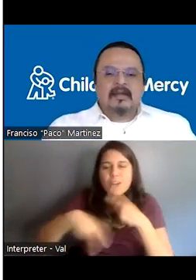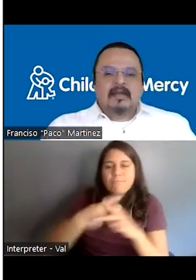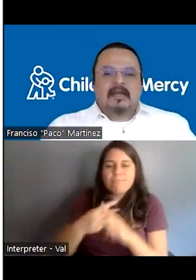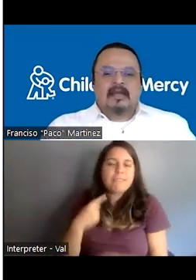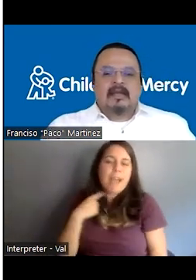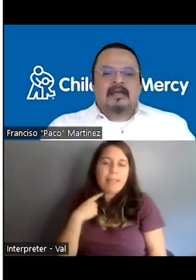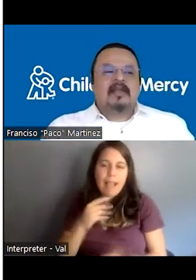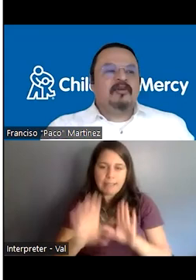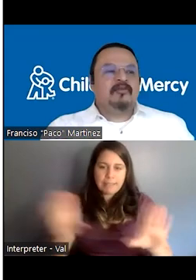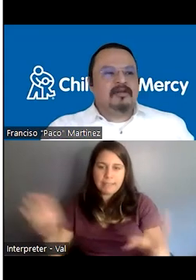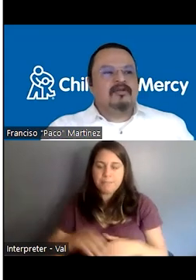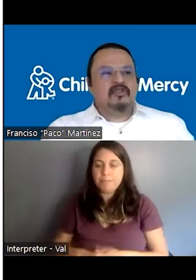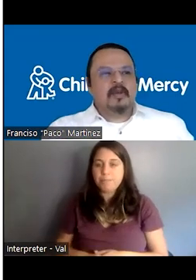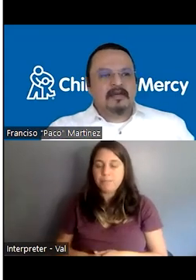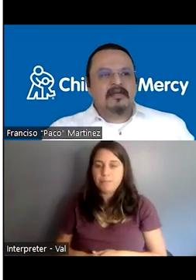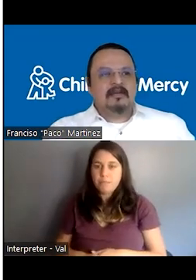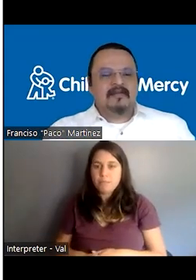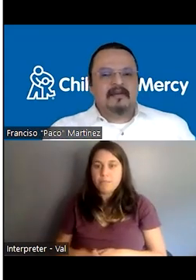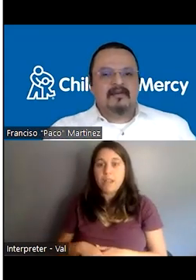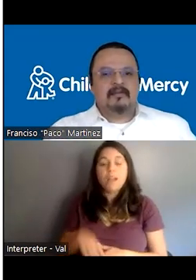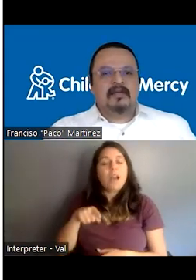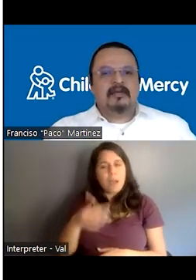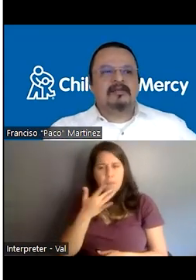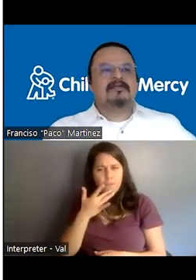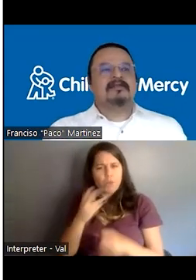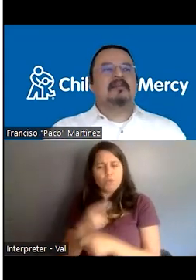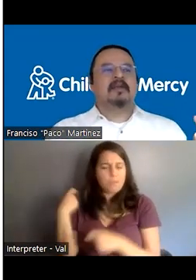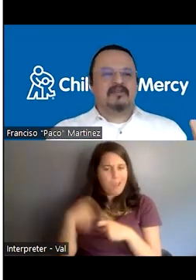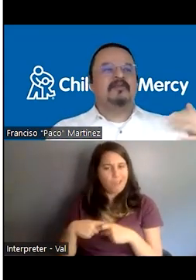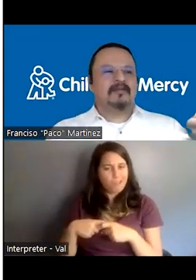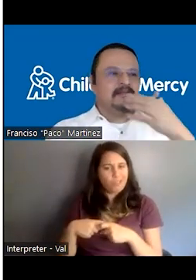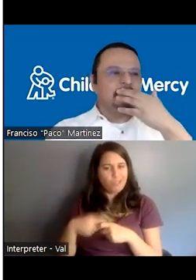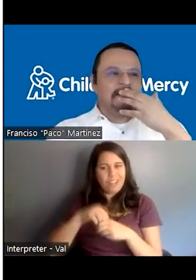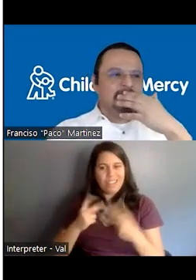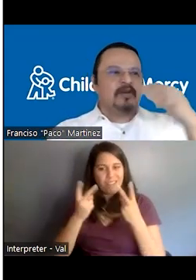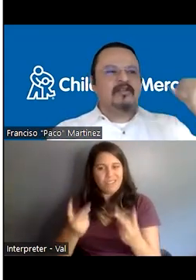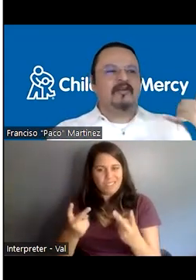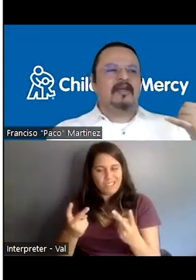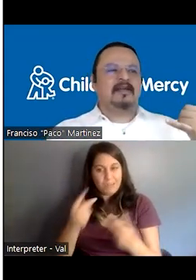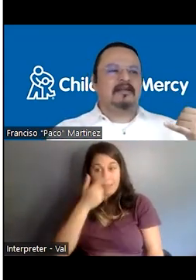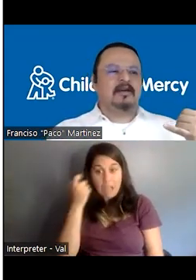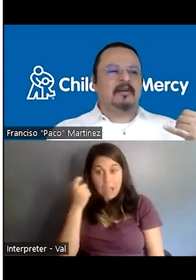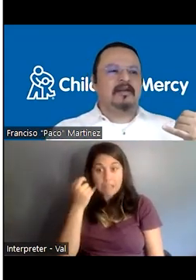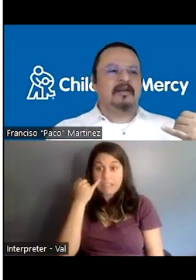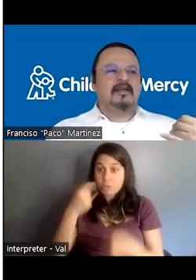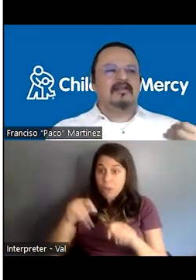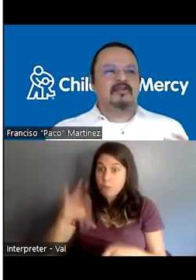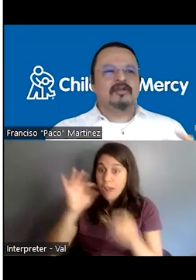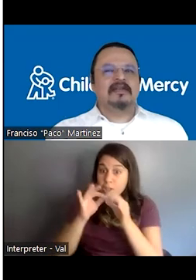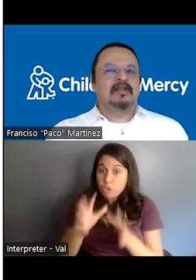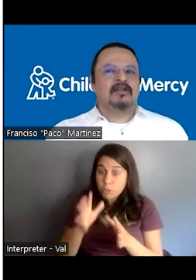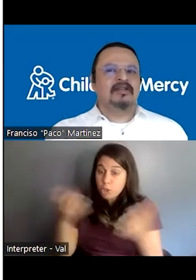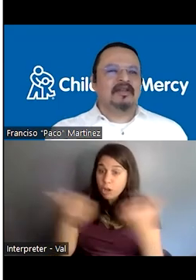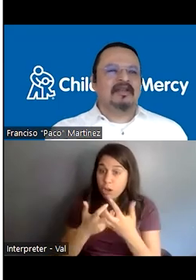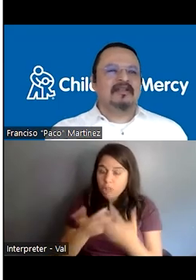And they prefer to use Spanish in the visits because, because of that reason when you try to find an interpreter is